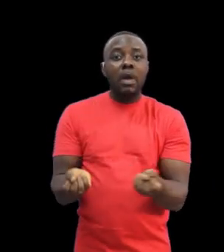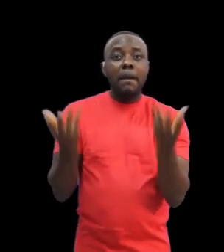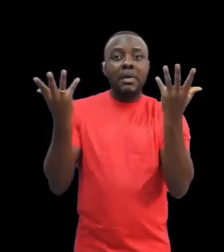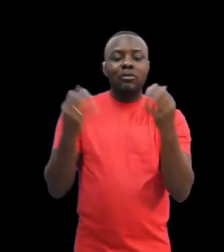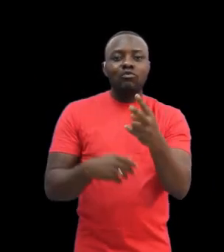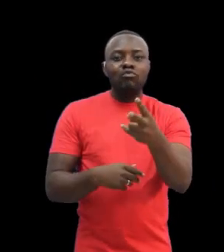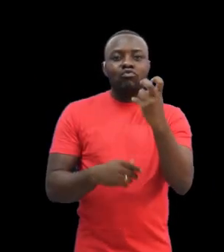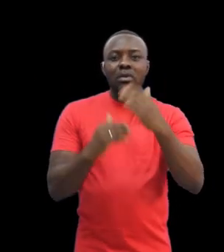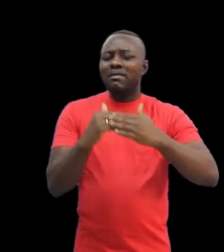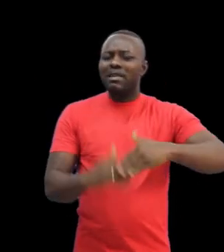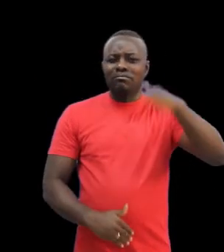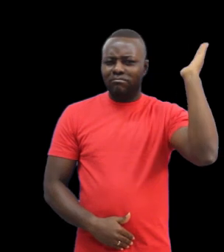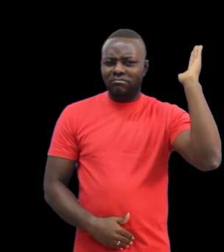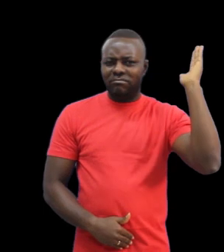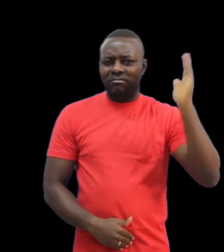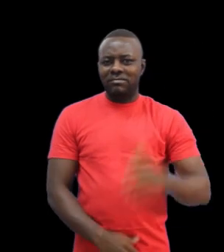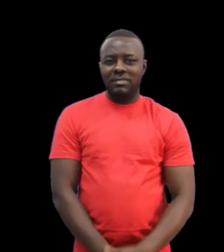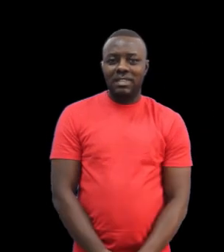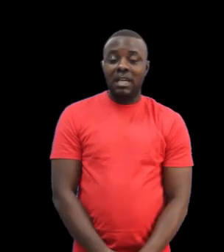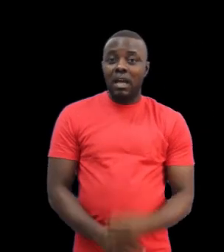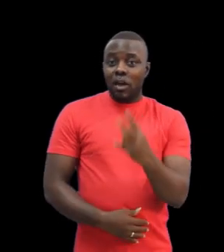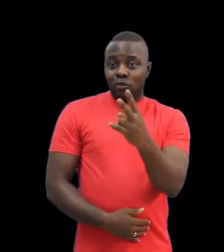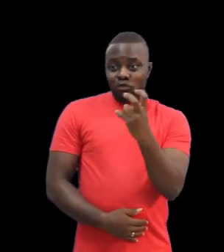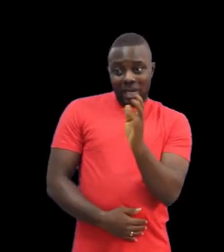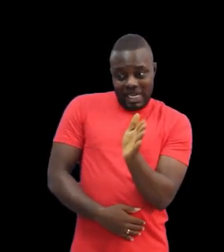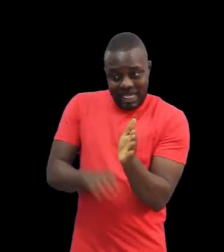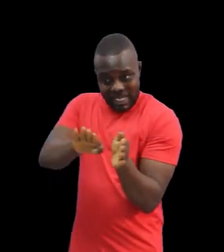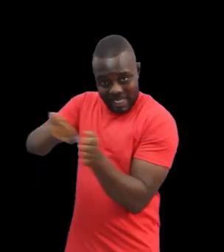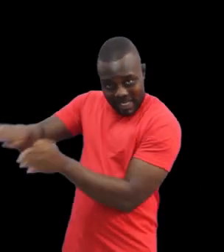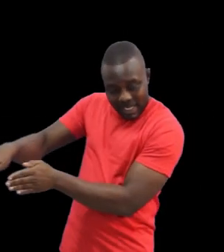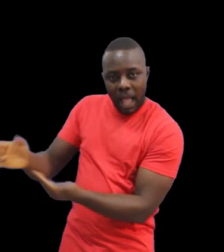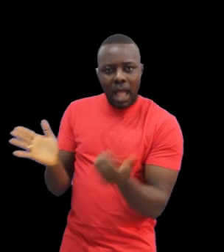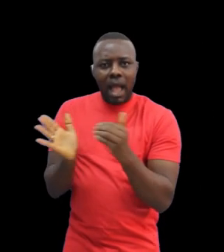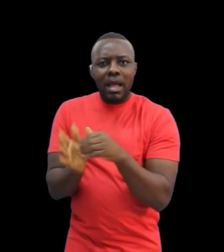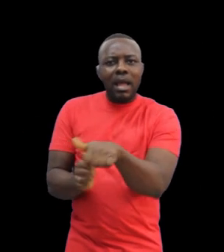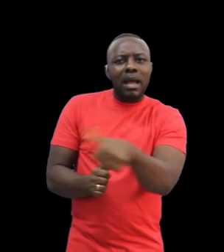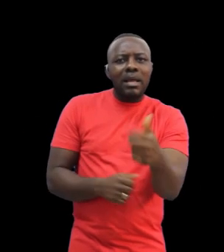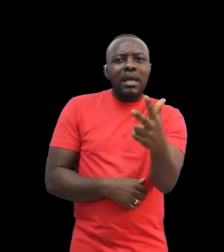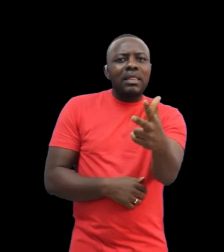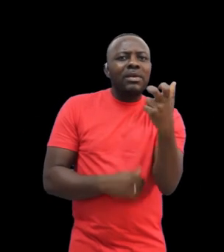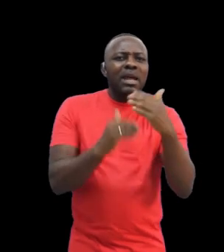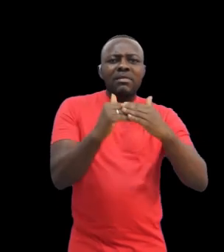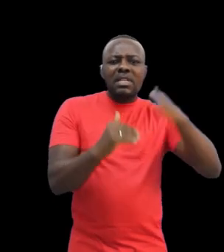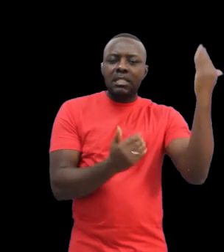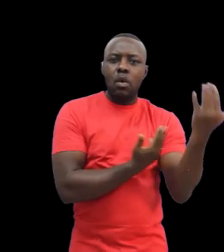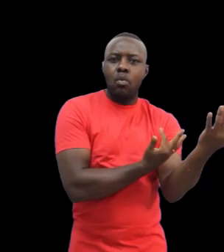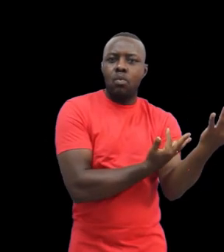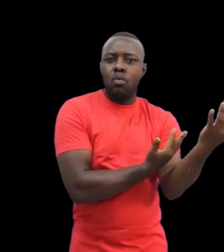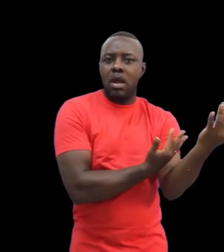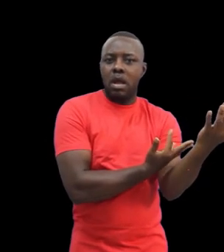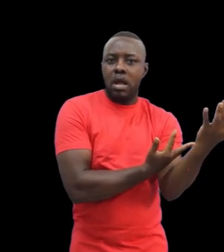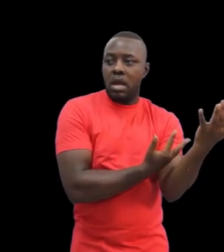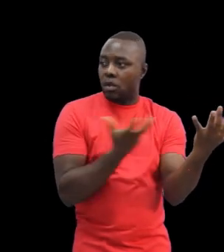children, with another 300 on the waitlist. Three years later,